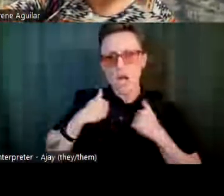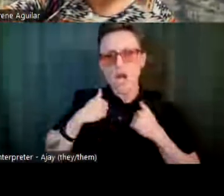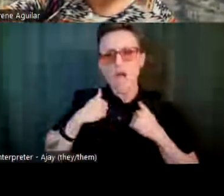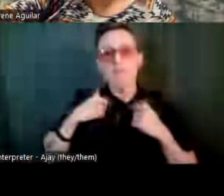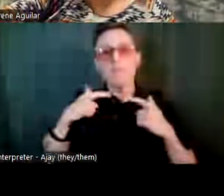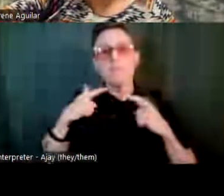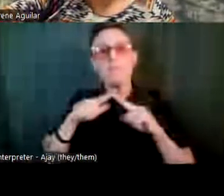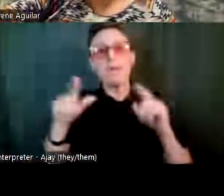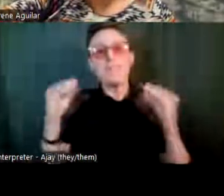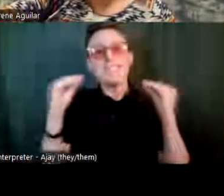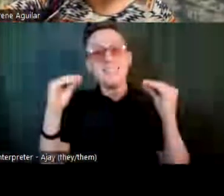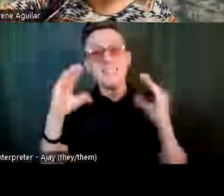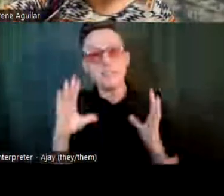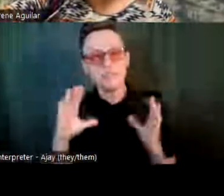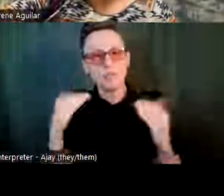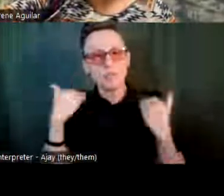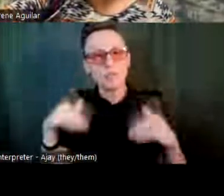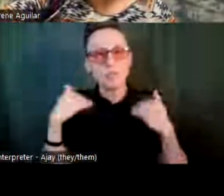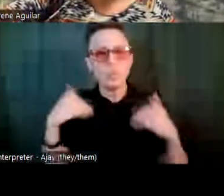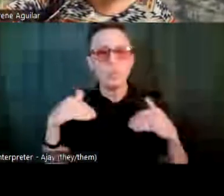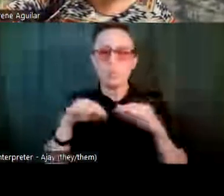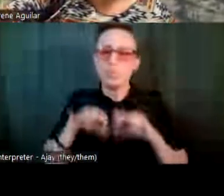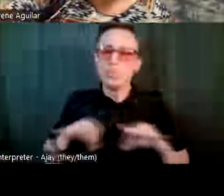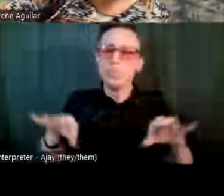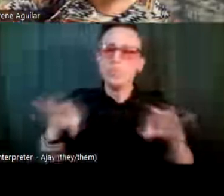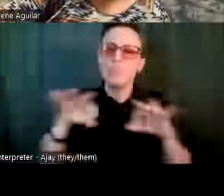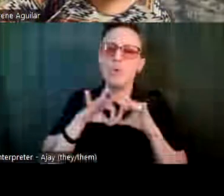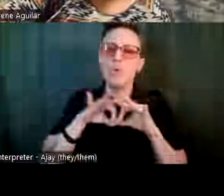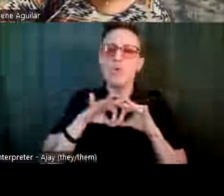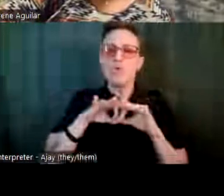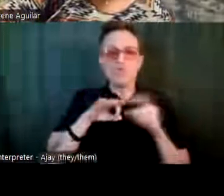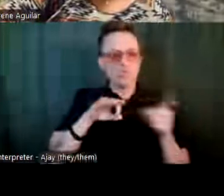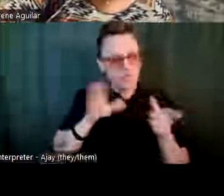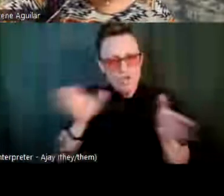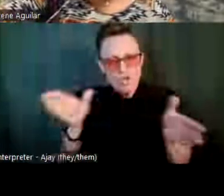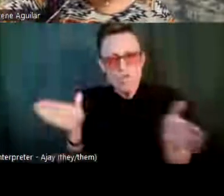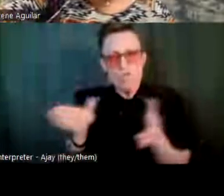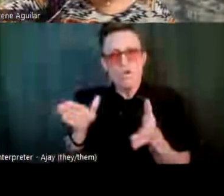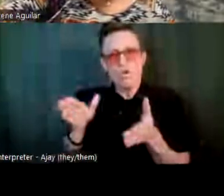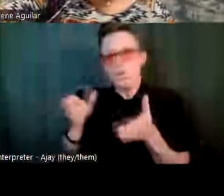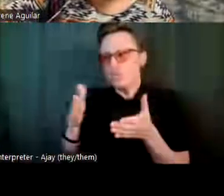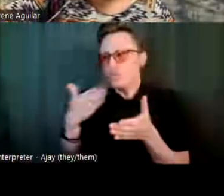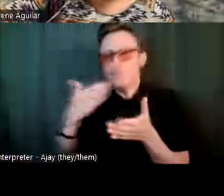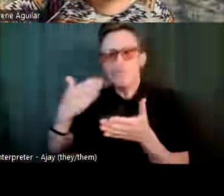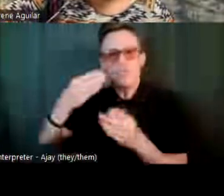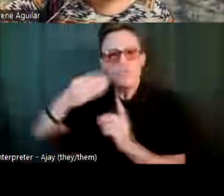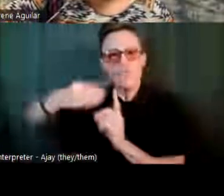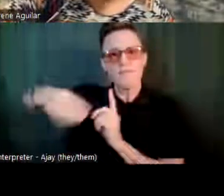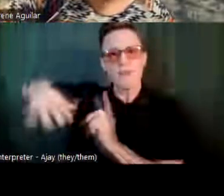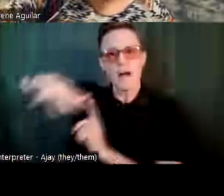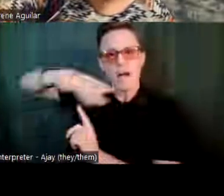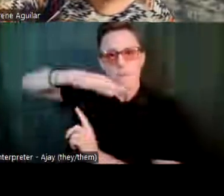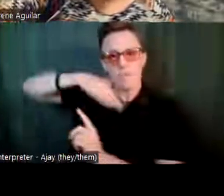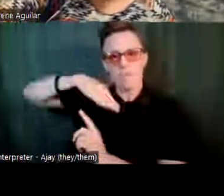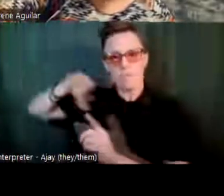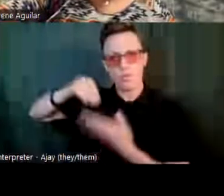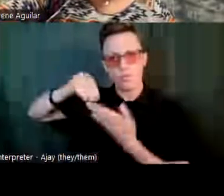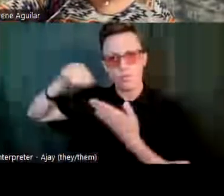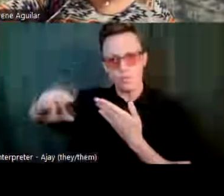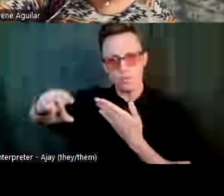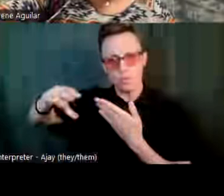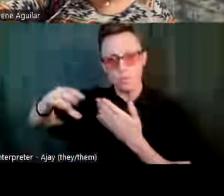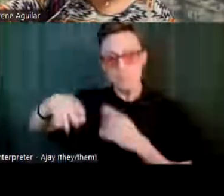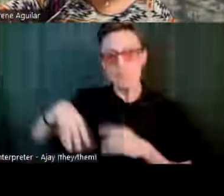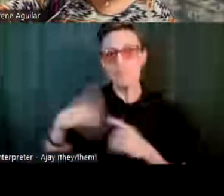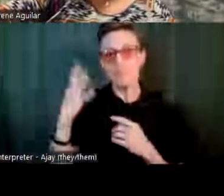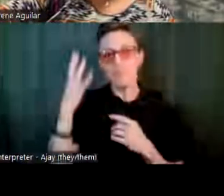the difference in the world and make sure they're in a supportive environment. Uh, cause I have, you know, really seen some negative instances